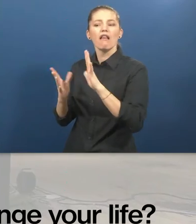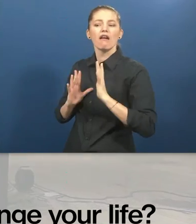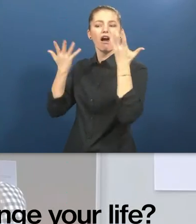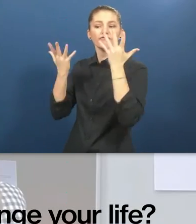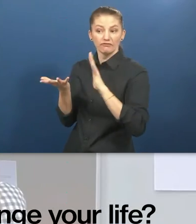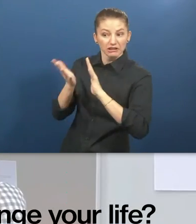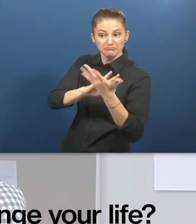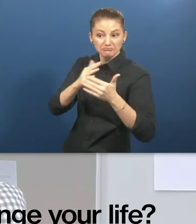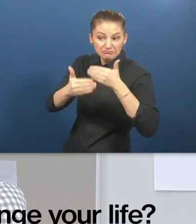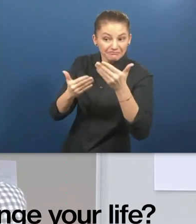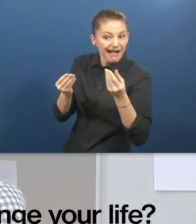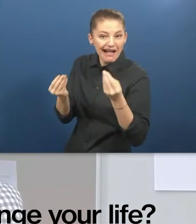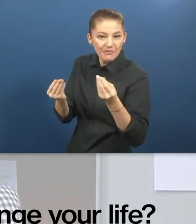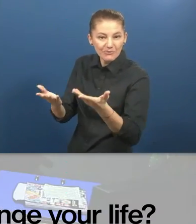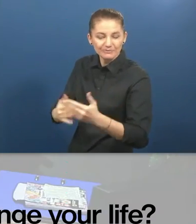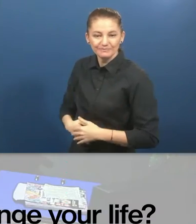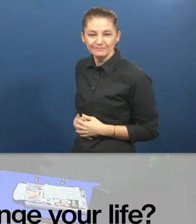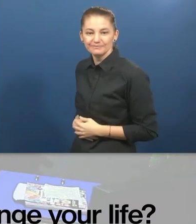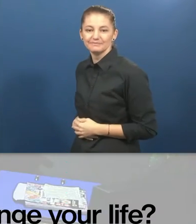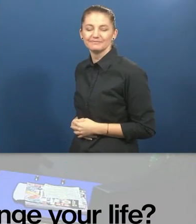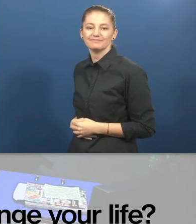How did this solution change your life?